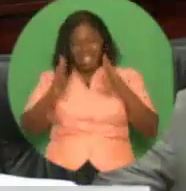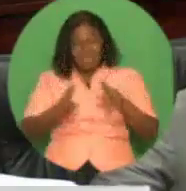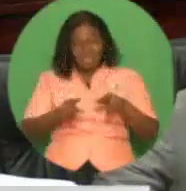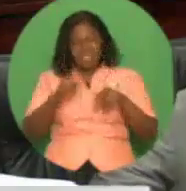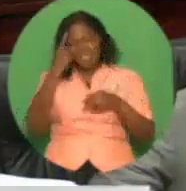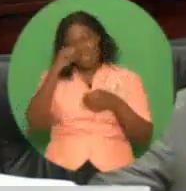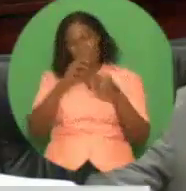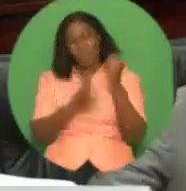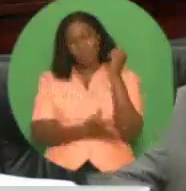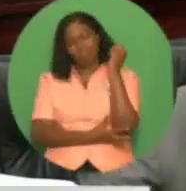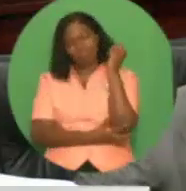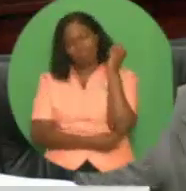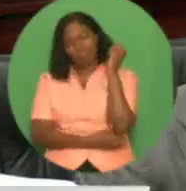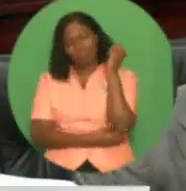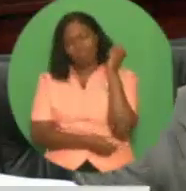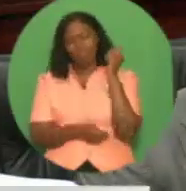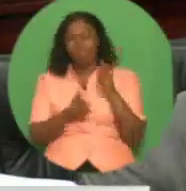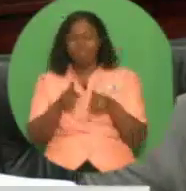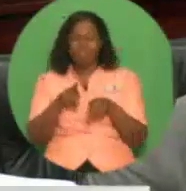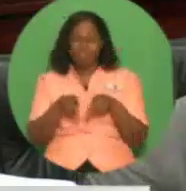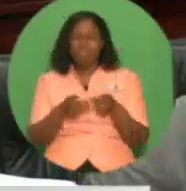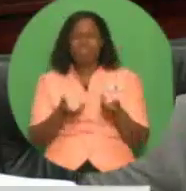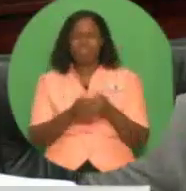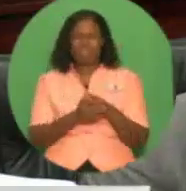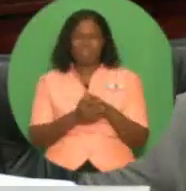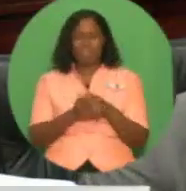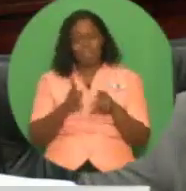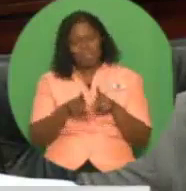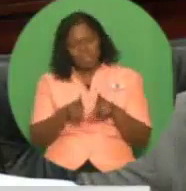Allow me to share some brief details.